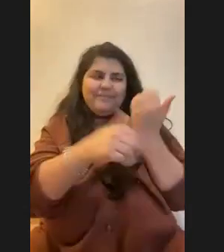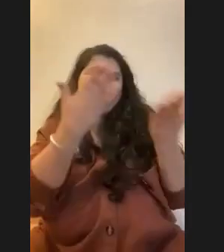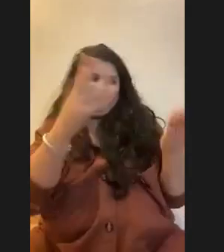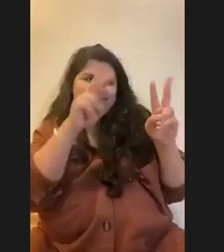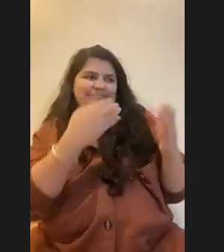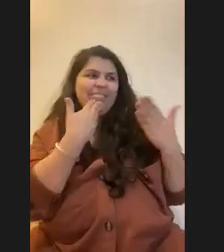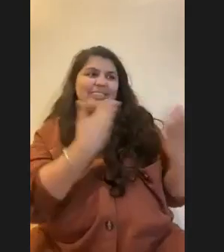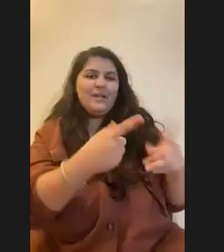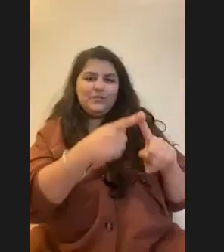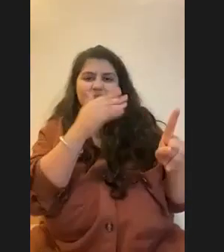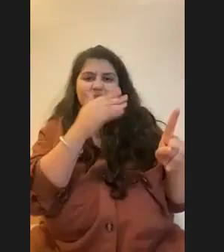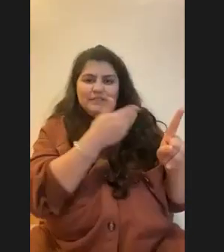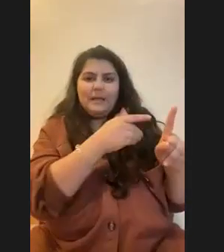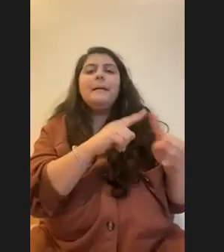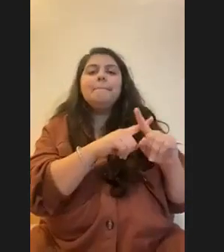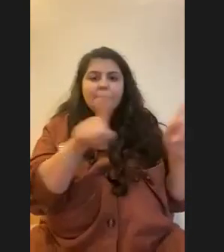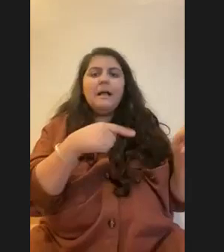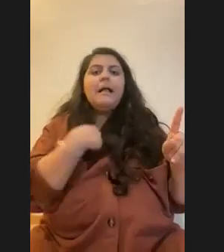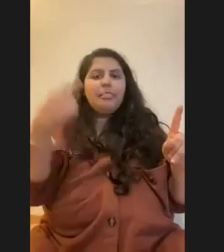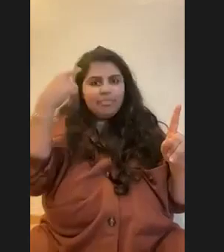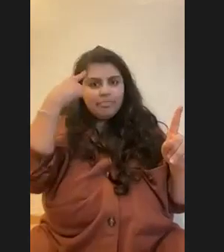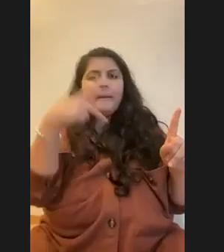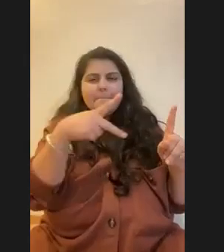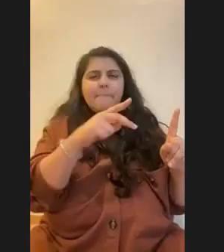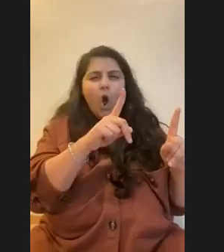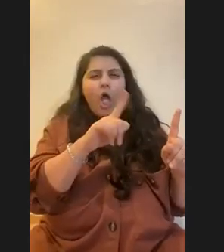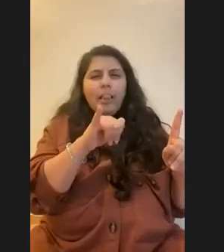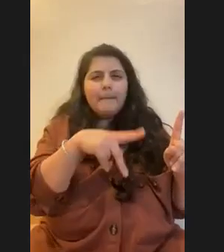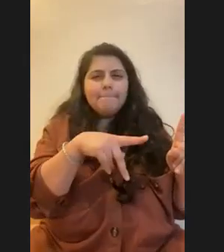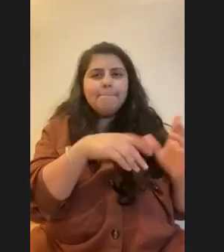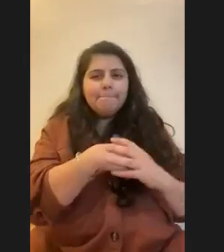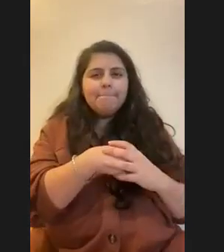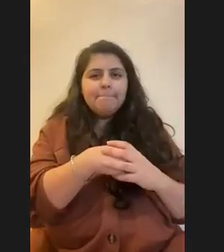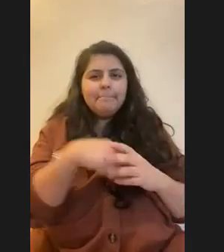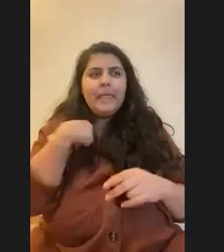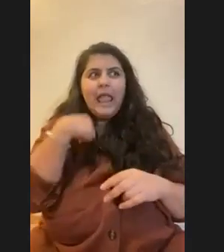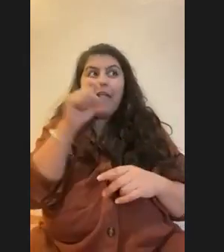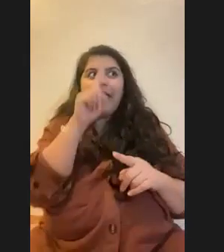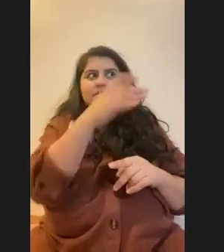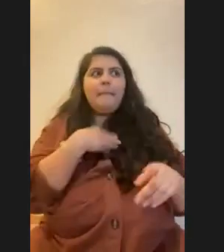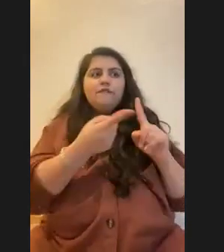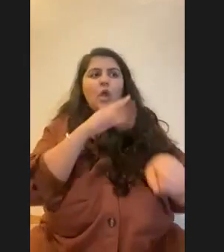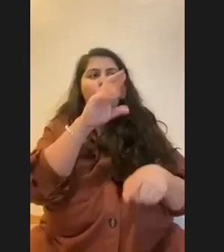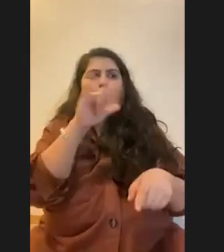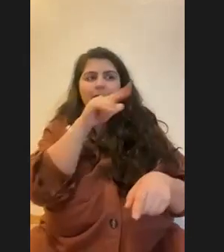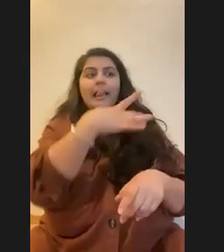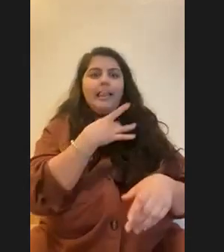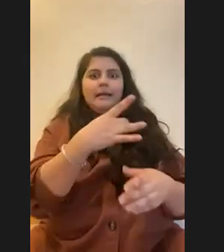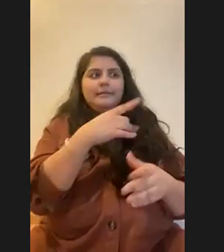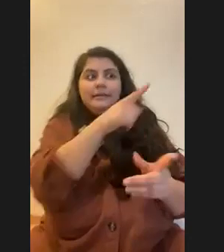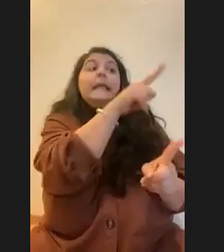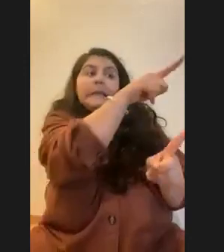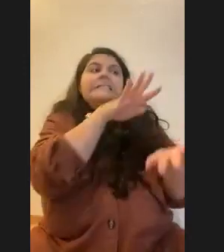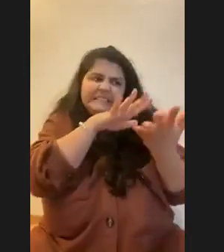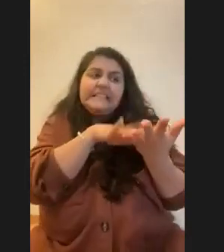don't totally know exactly what they're trying to get at, but I think it's, I think it's the polyp. Um, I'll have to ask my buddy, Corey, who like studies parrotfish. Um,